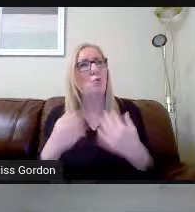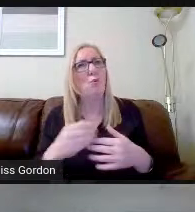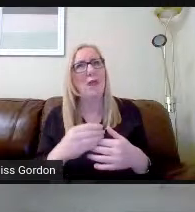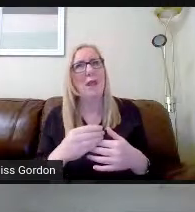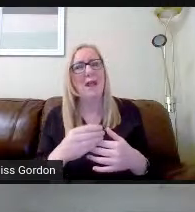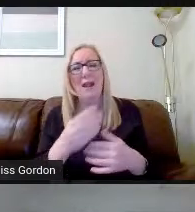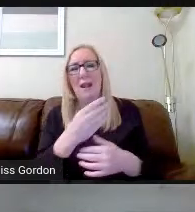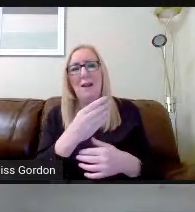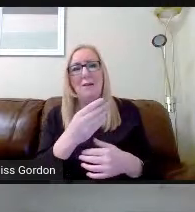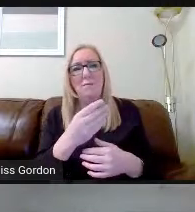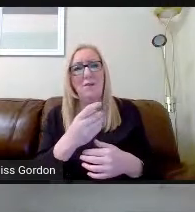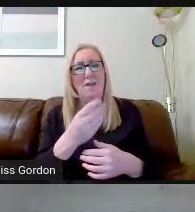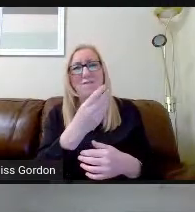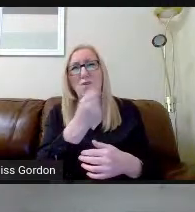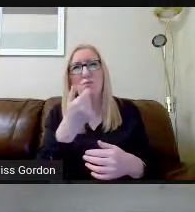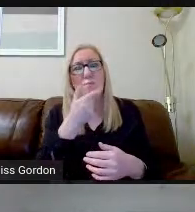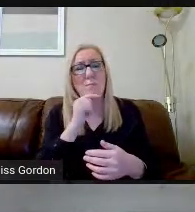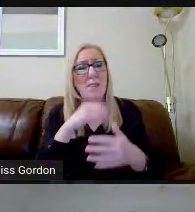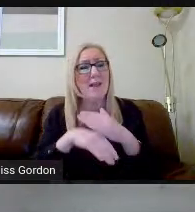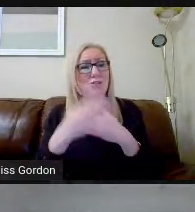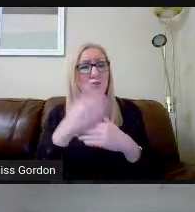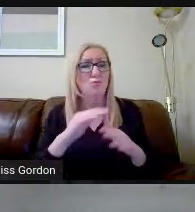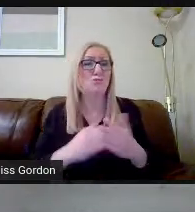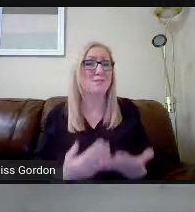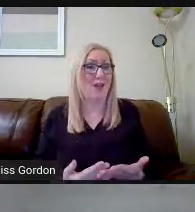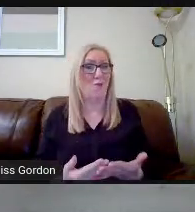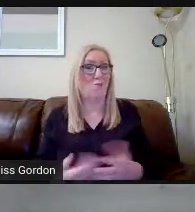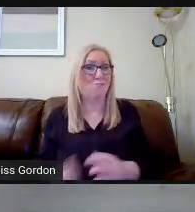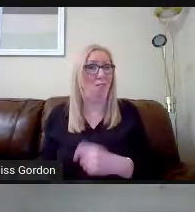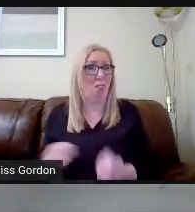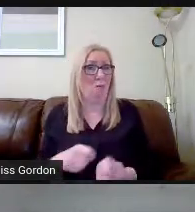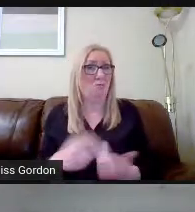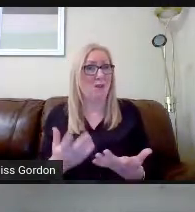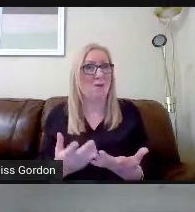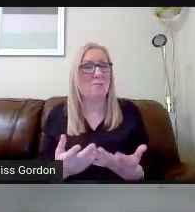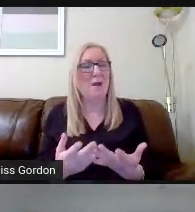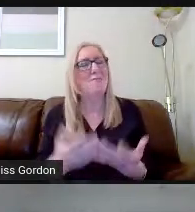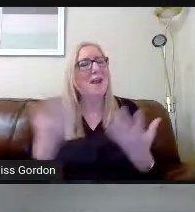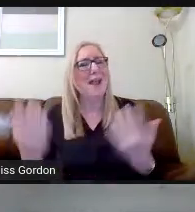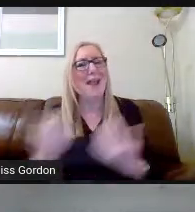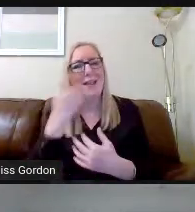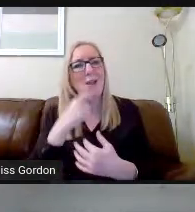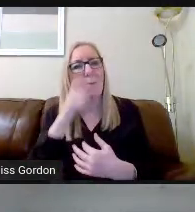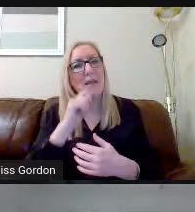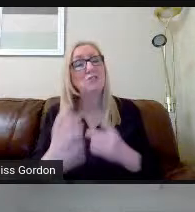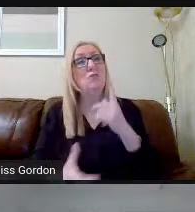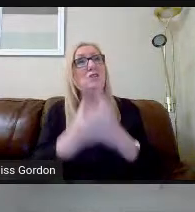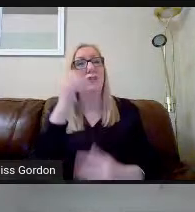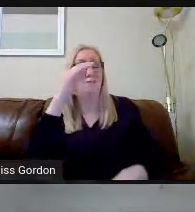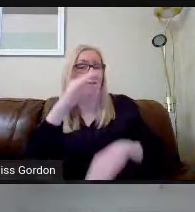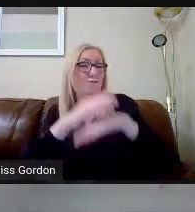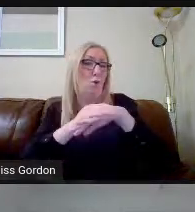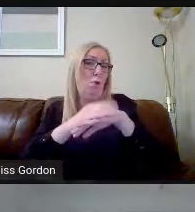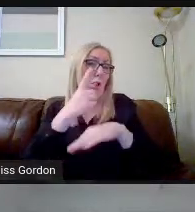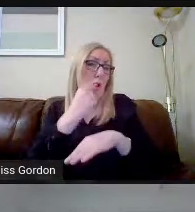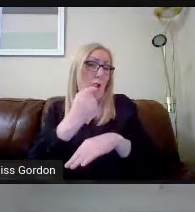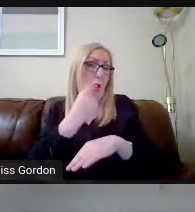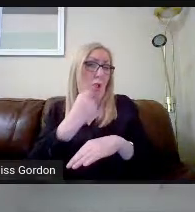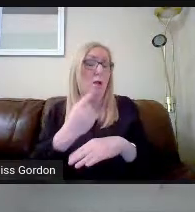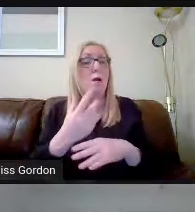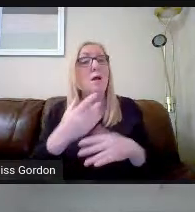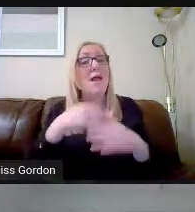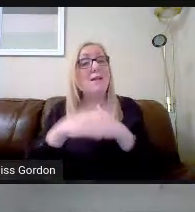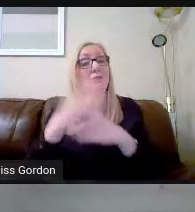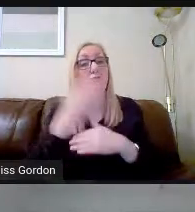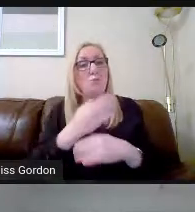for very good reasons. But in order for any young person to achieve their full potential, being in school and attending